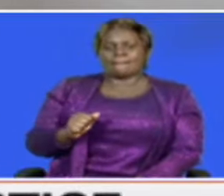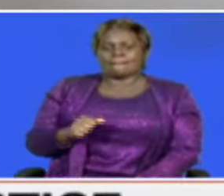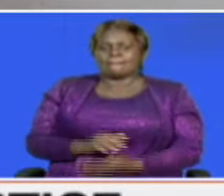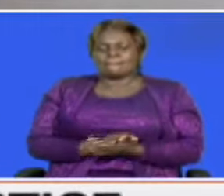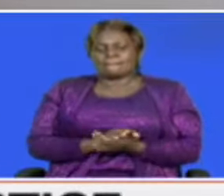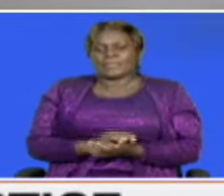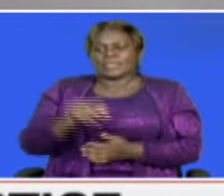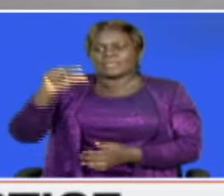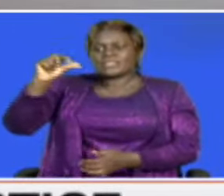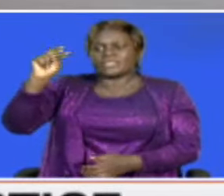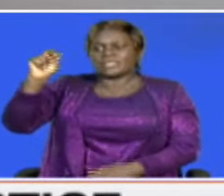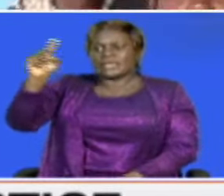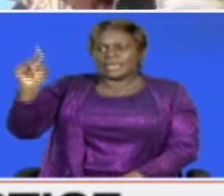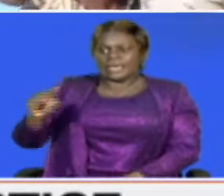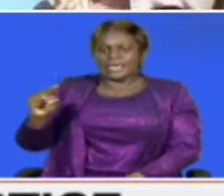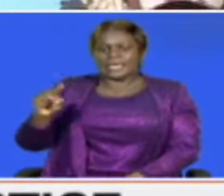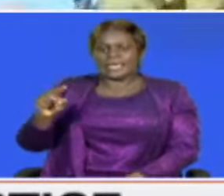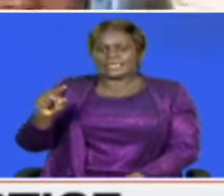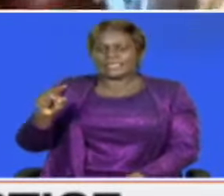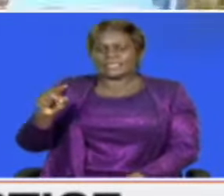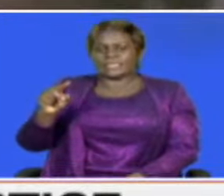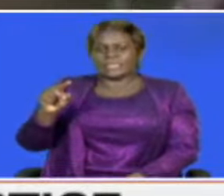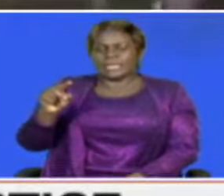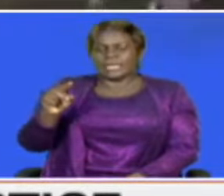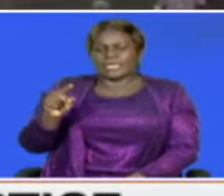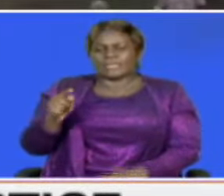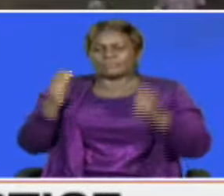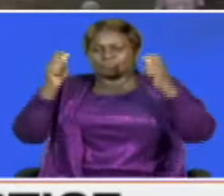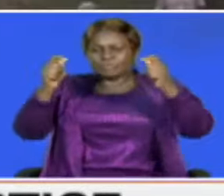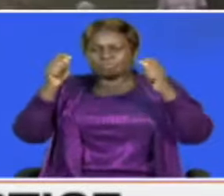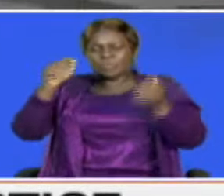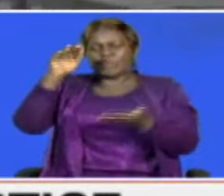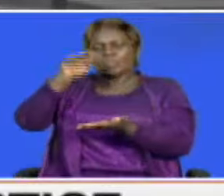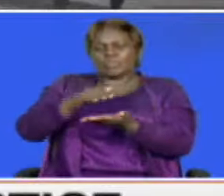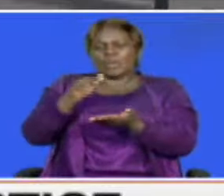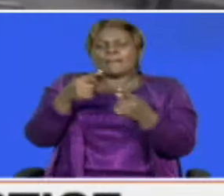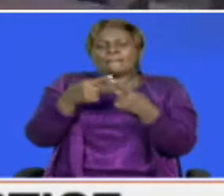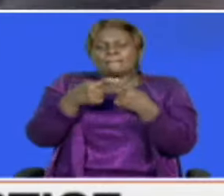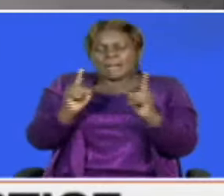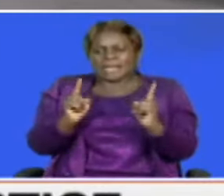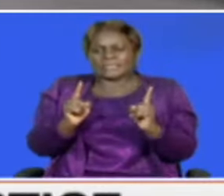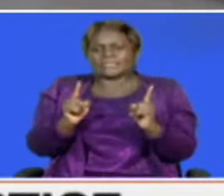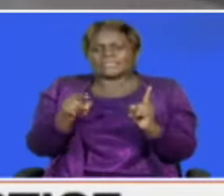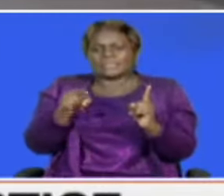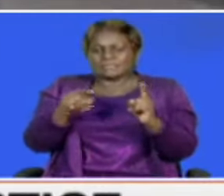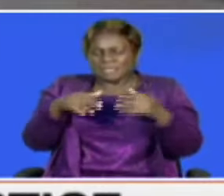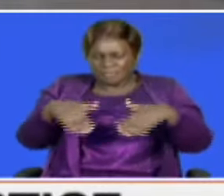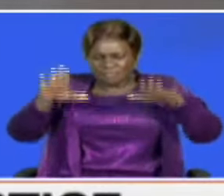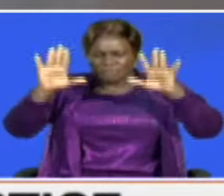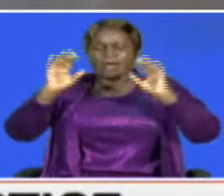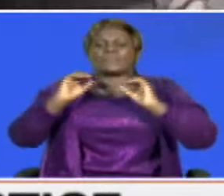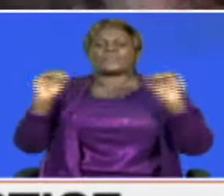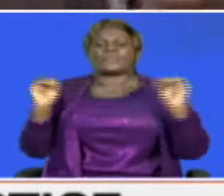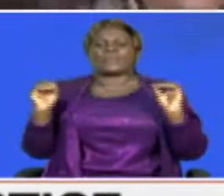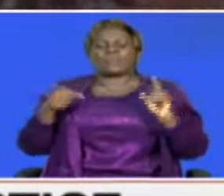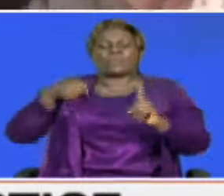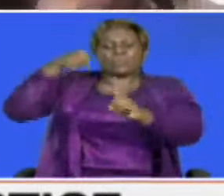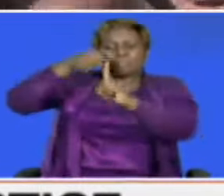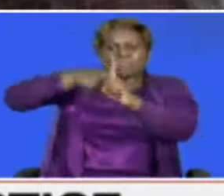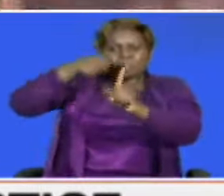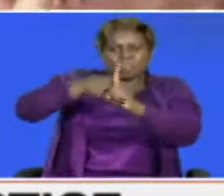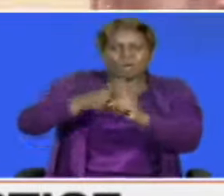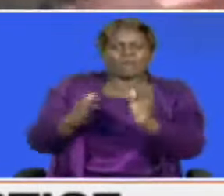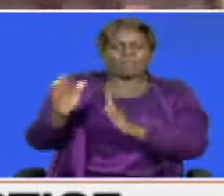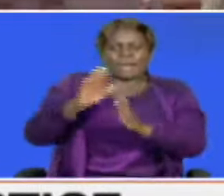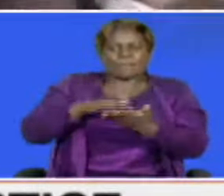of the generation Z protests has definitely subsided, despite their assert that they will not relent in the quest. And as